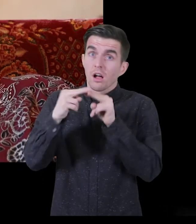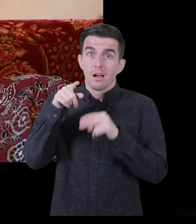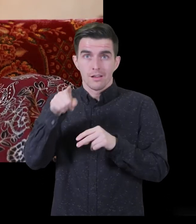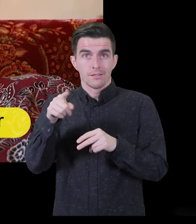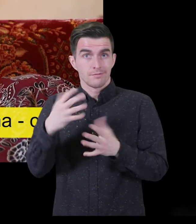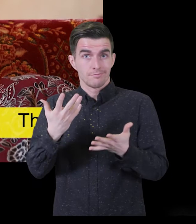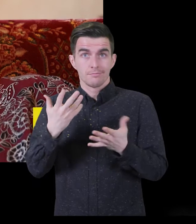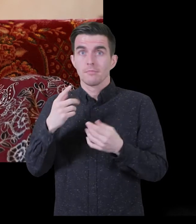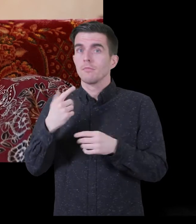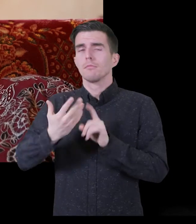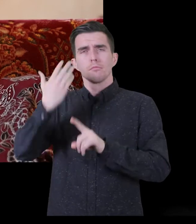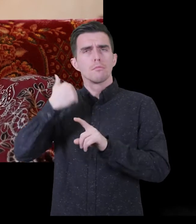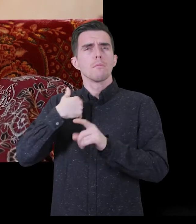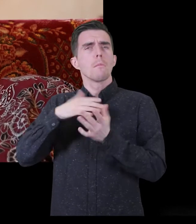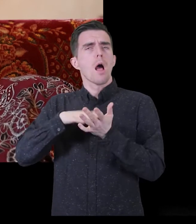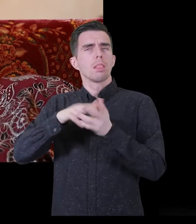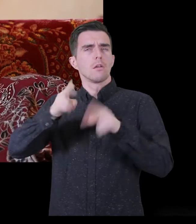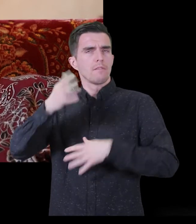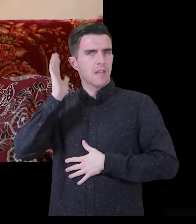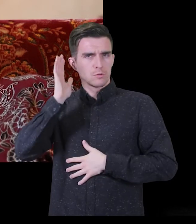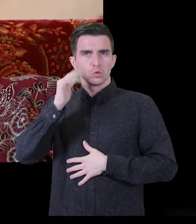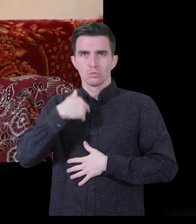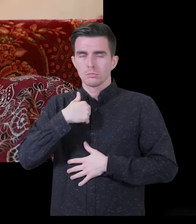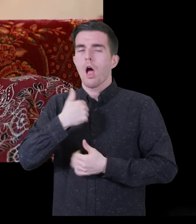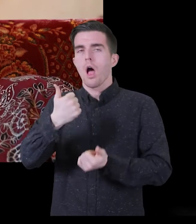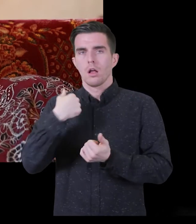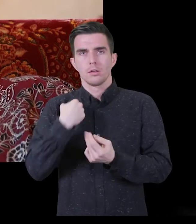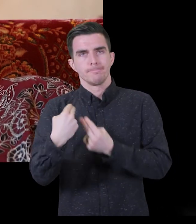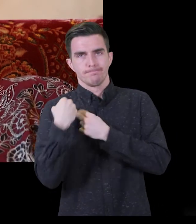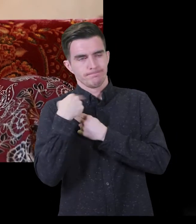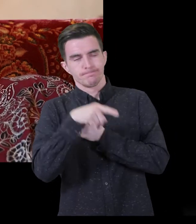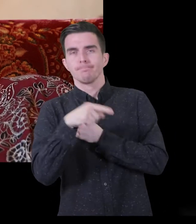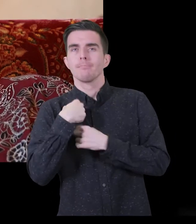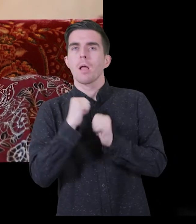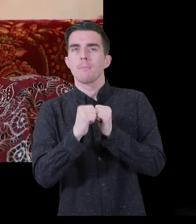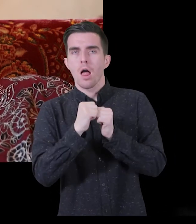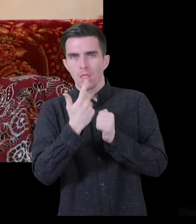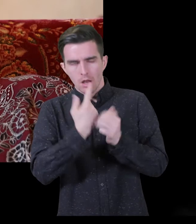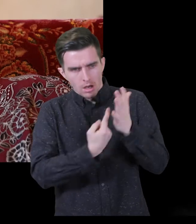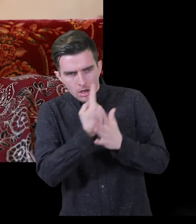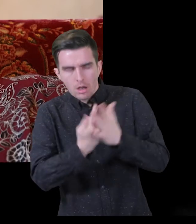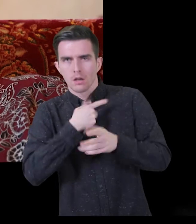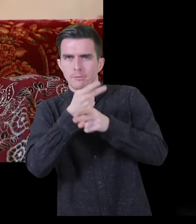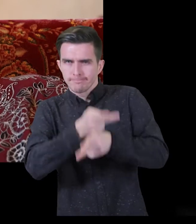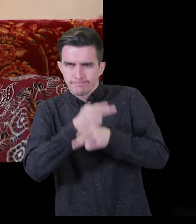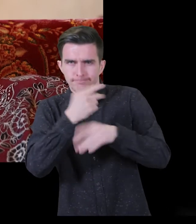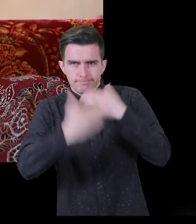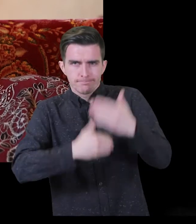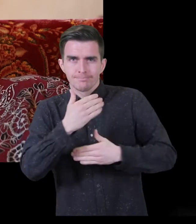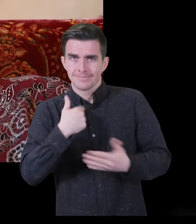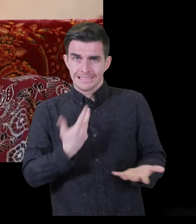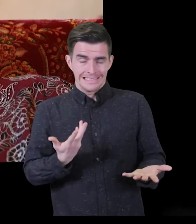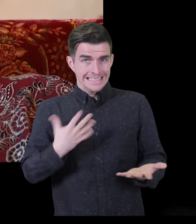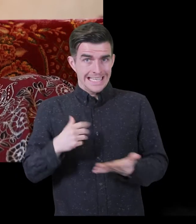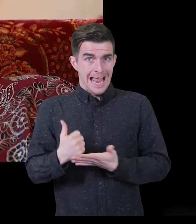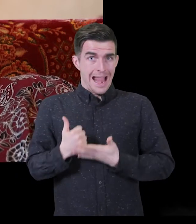whenever our mother died five years ago and I took on responsibility for my brother's affairs and I considered